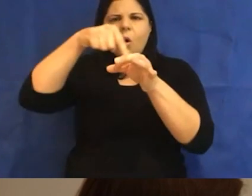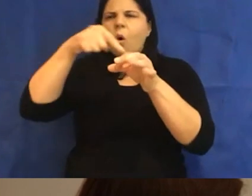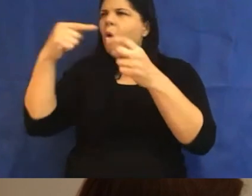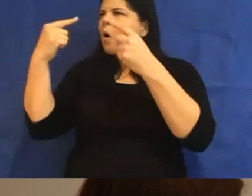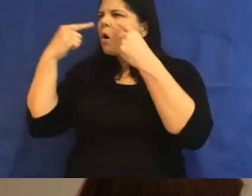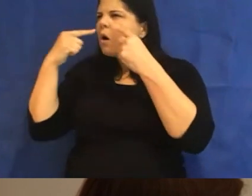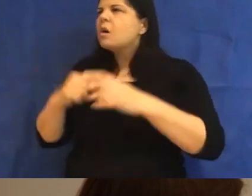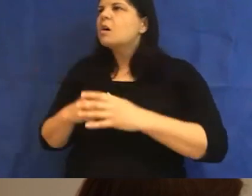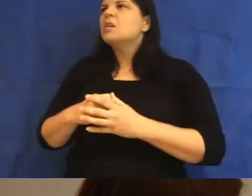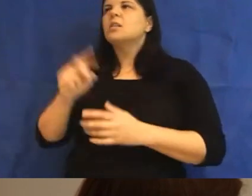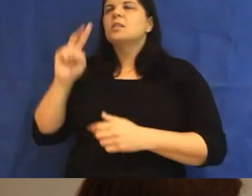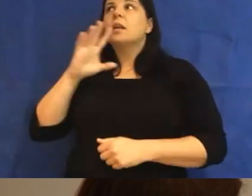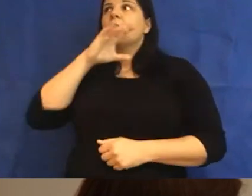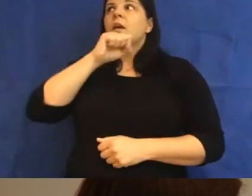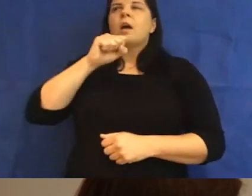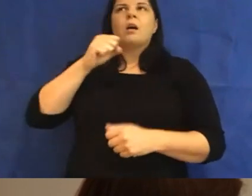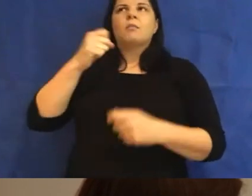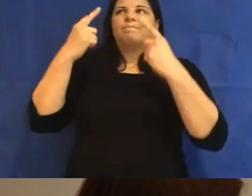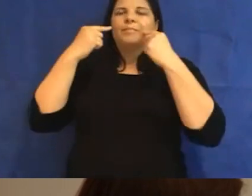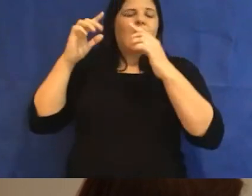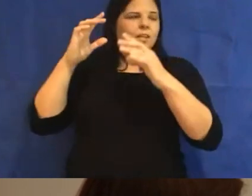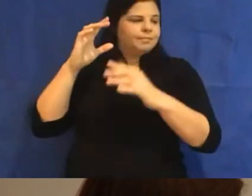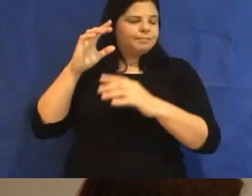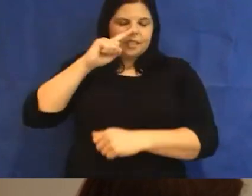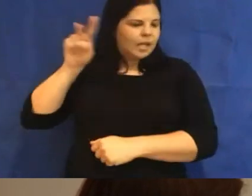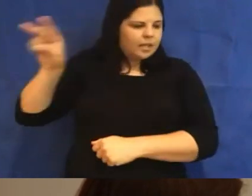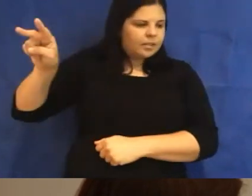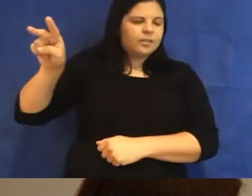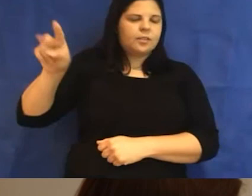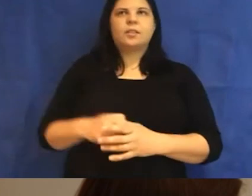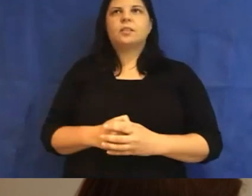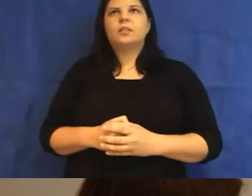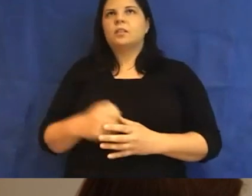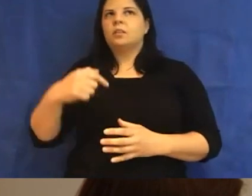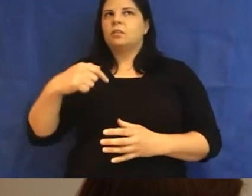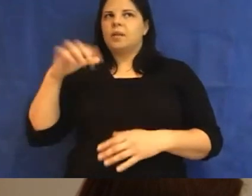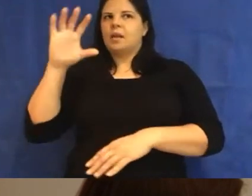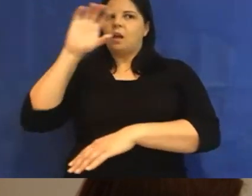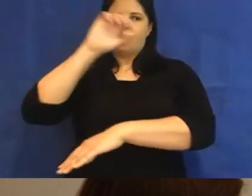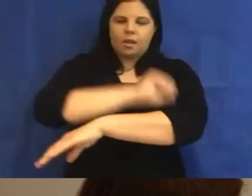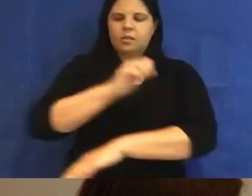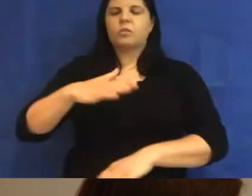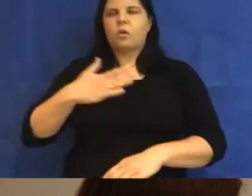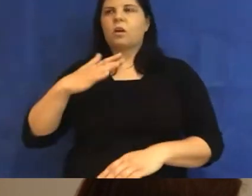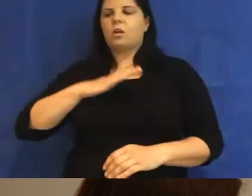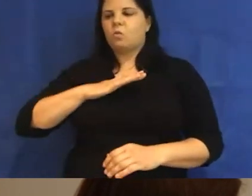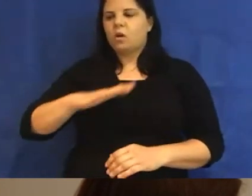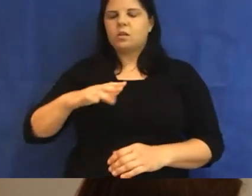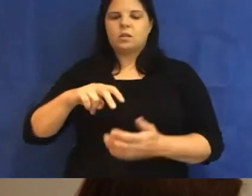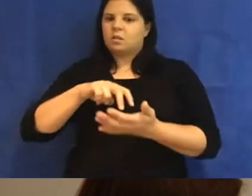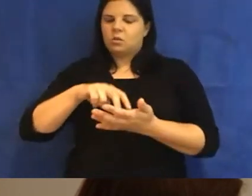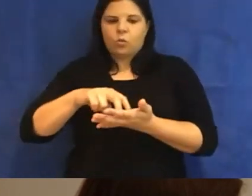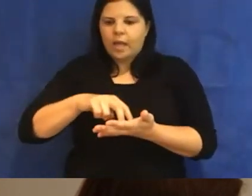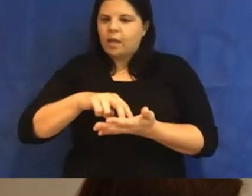sorrow became too much to witness. To stop myself from completely collapsing, I began to fight the weakness in my knees.